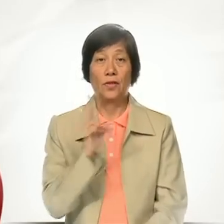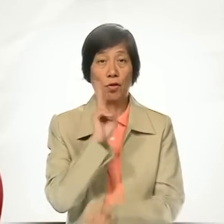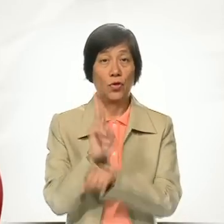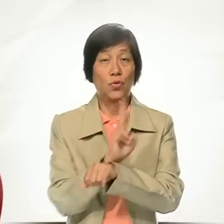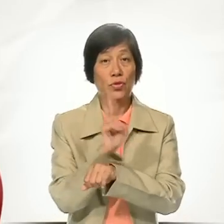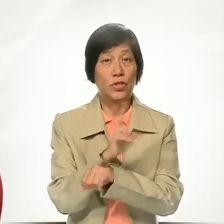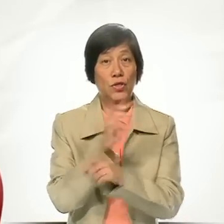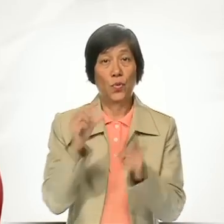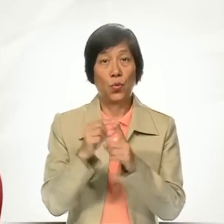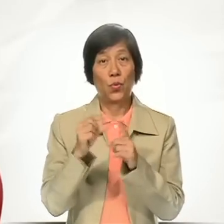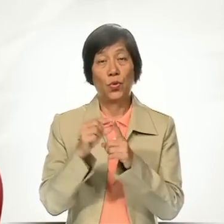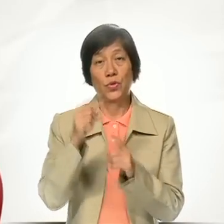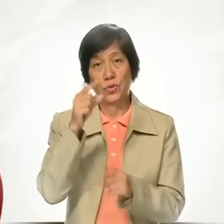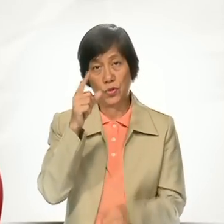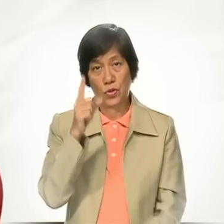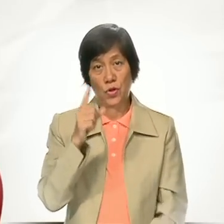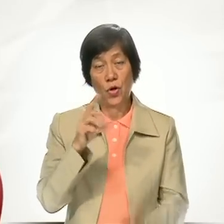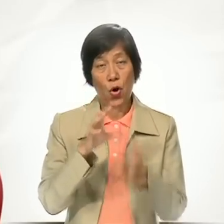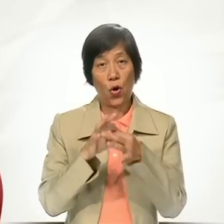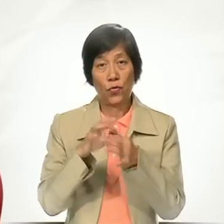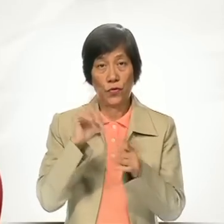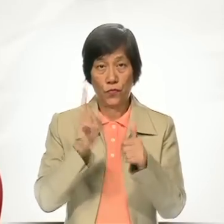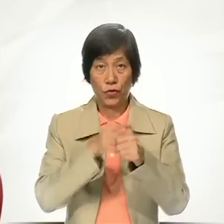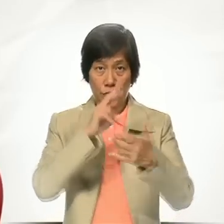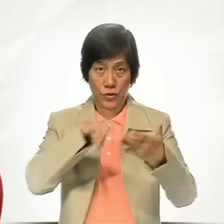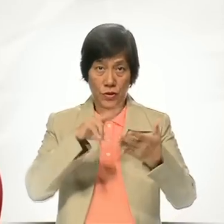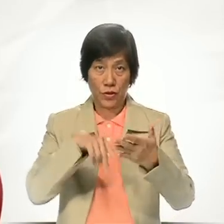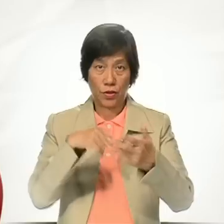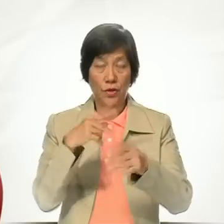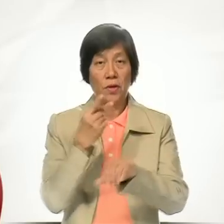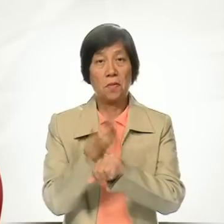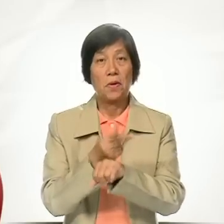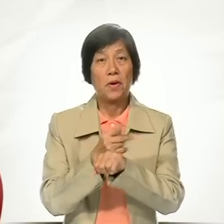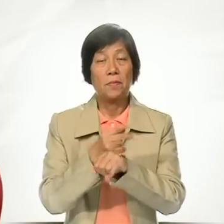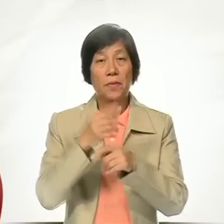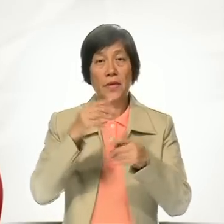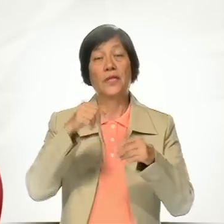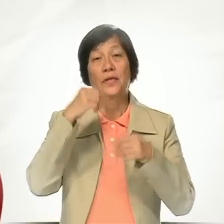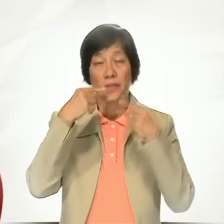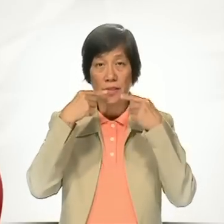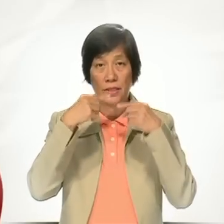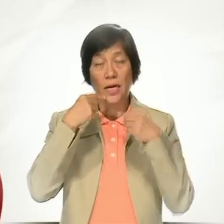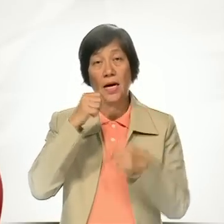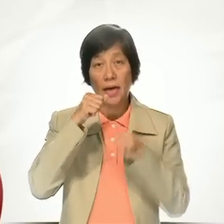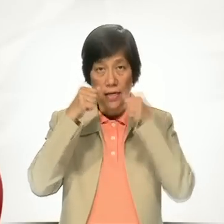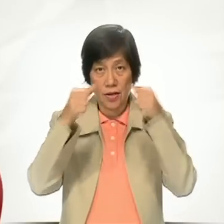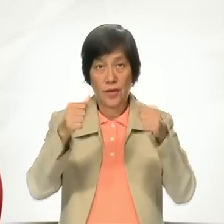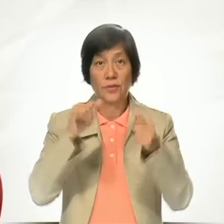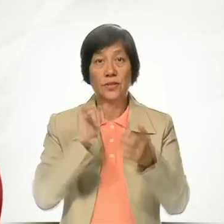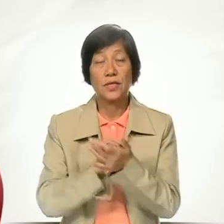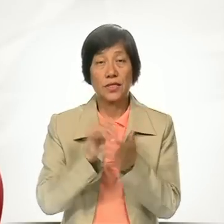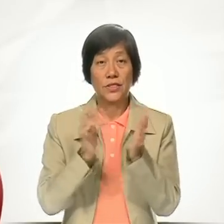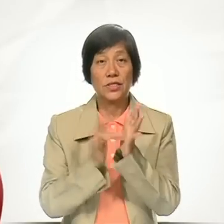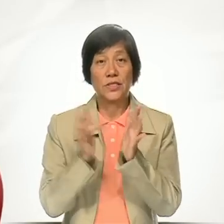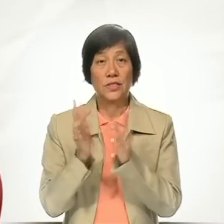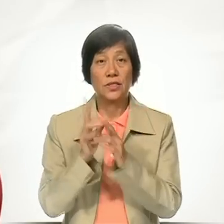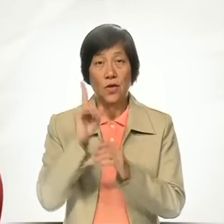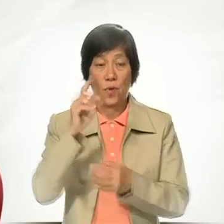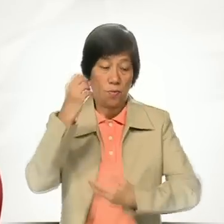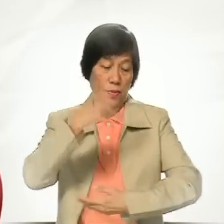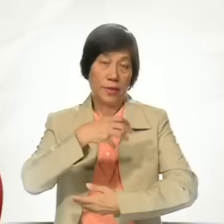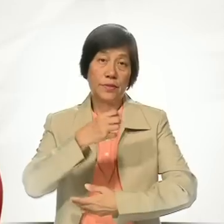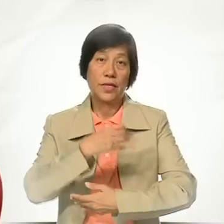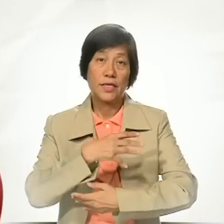words of the first reading, Peter claims that Jesus, the one baptized